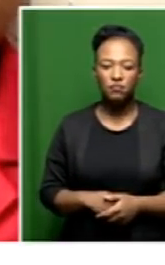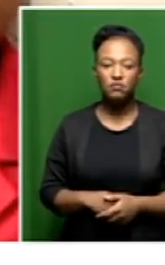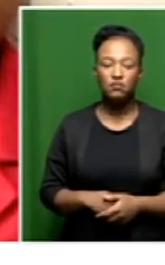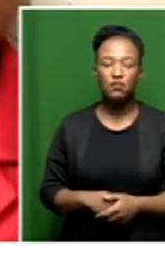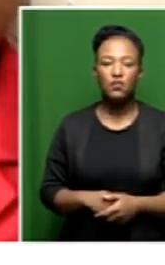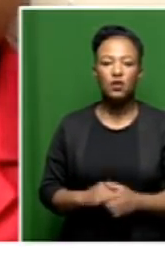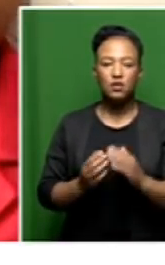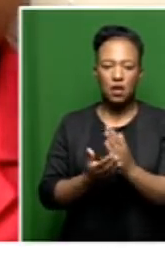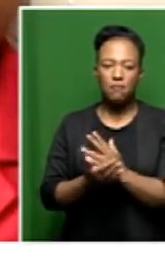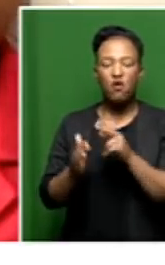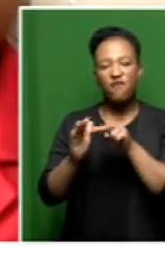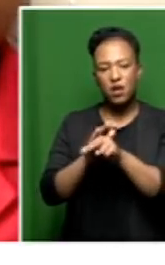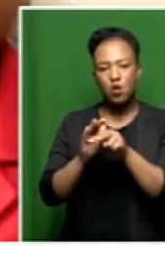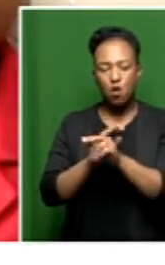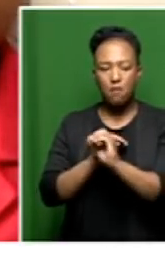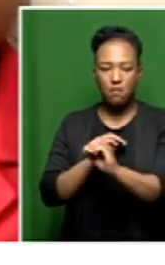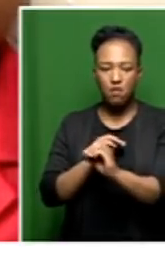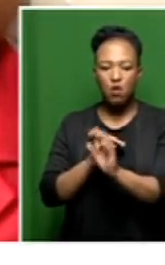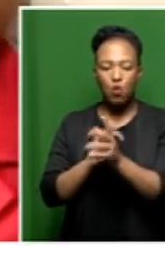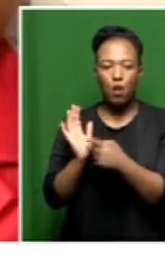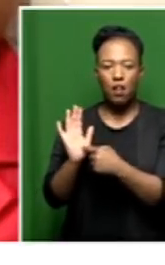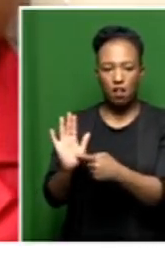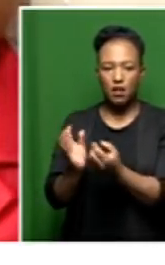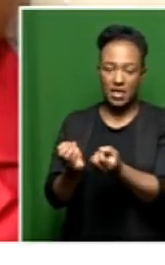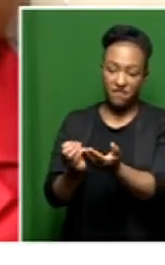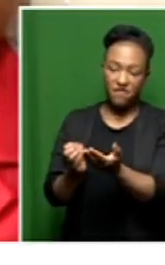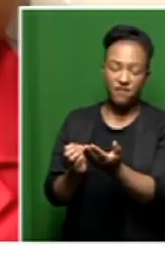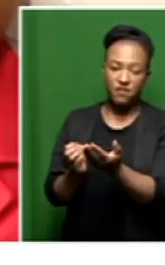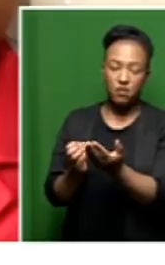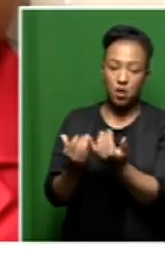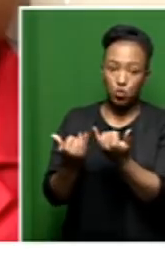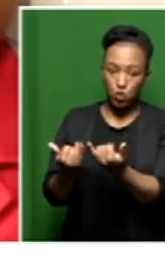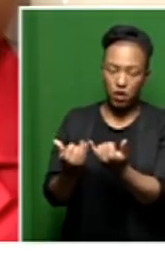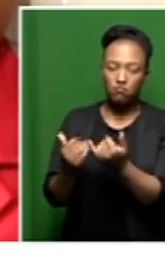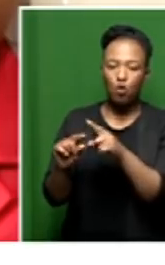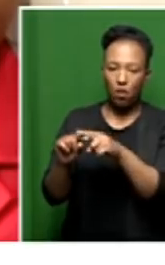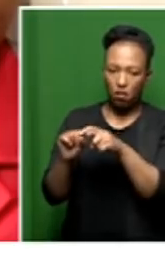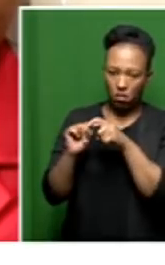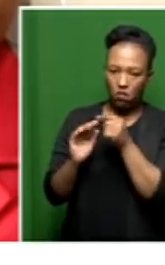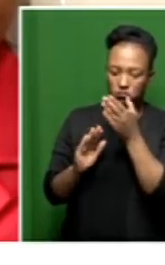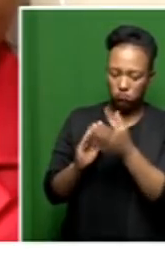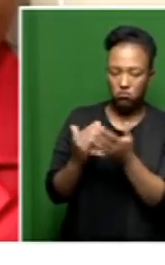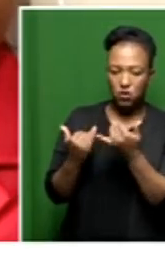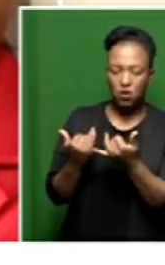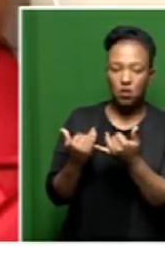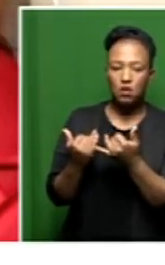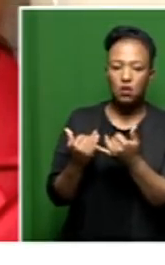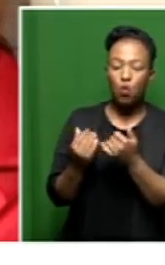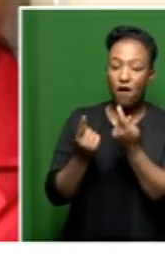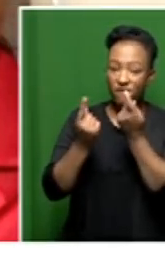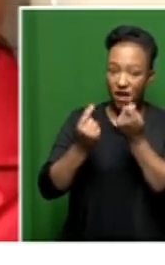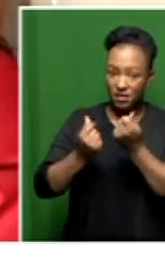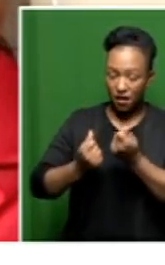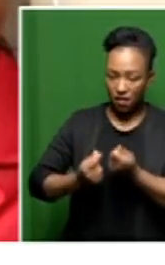that on video, so we'll happily share that with you. But for today, let's park it there and then we'll take a look at those